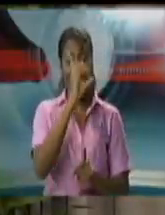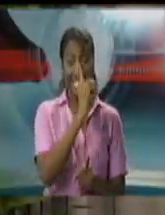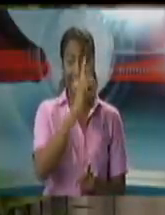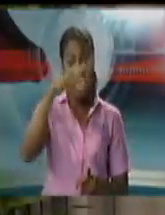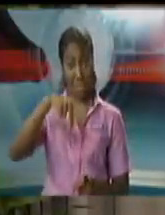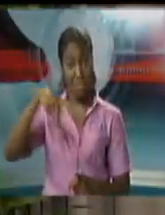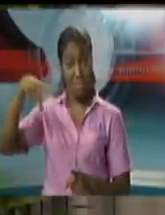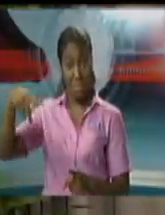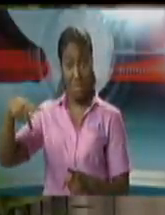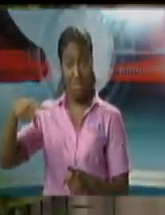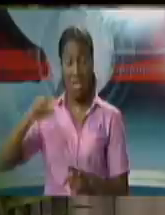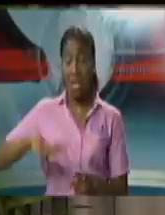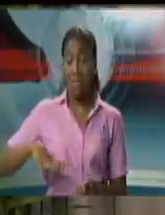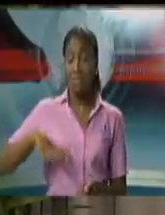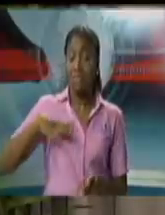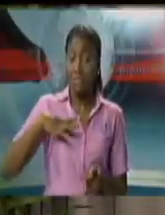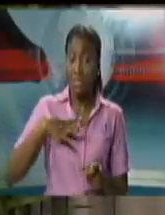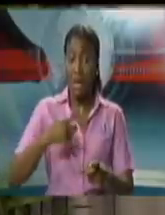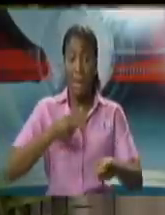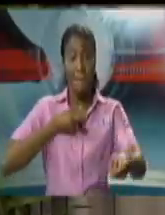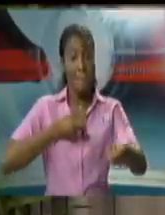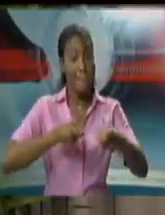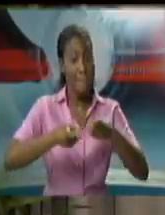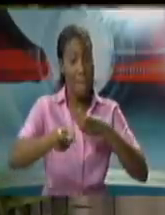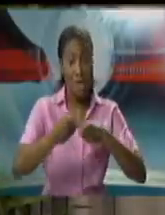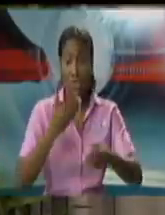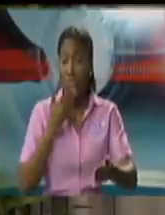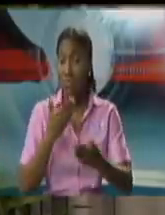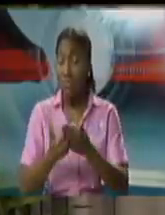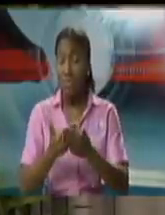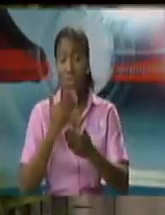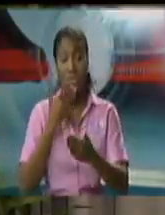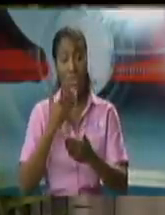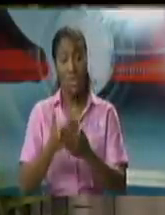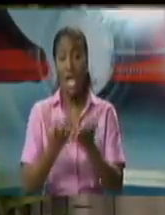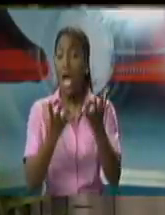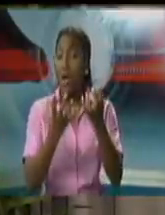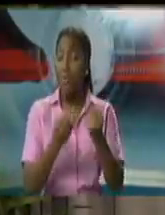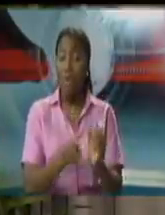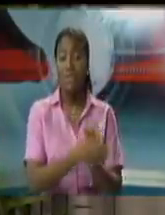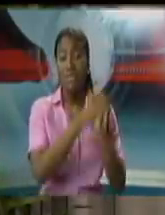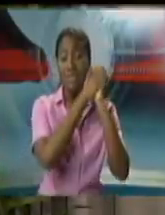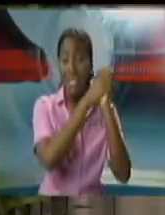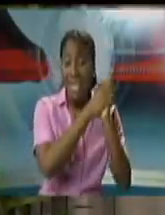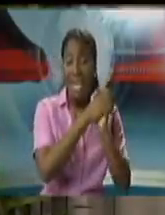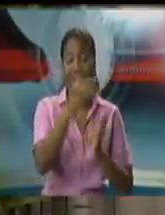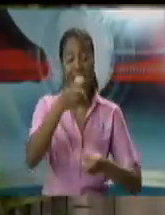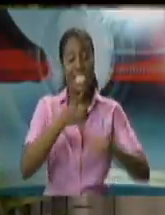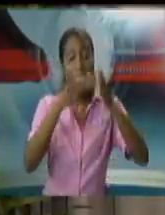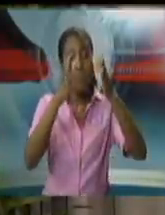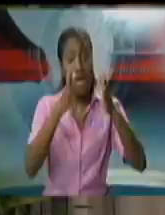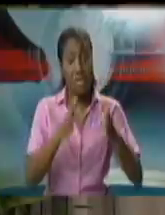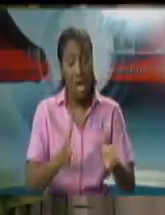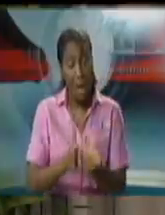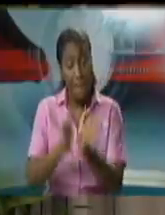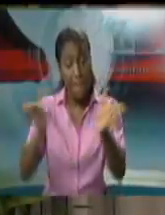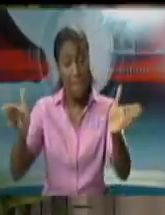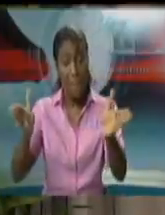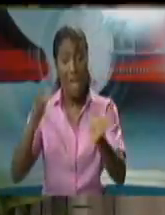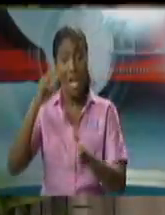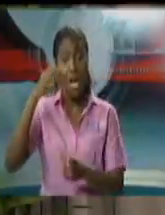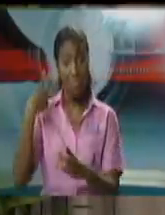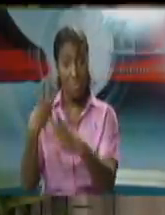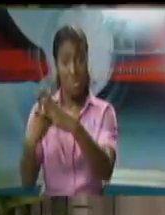management and I wish to publicly compliment the Office of the Director of Public Prosecutions because we have taken all of the matters,